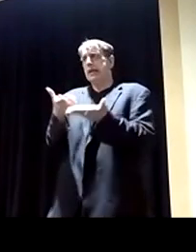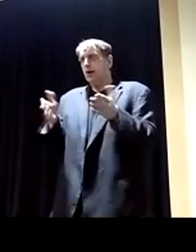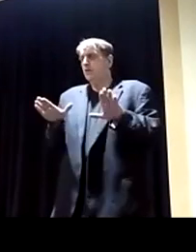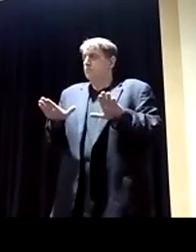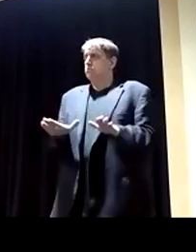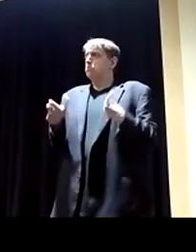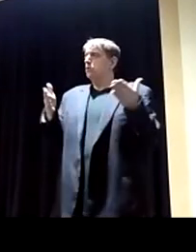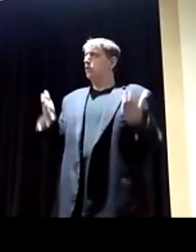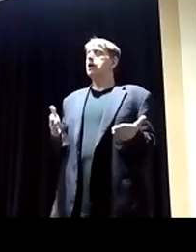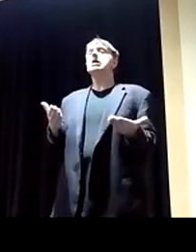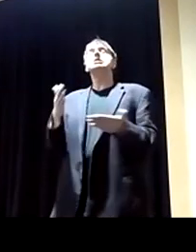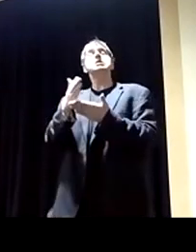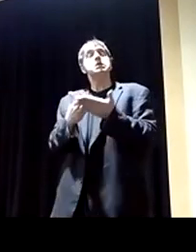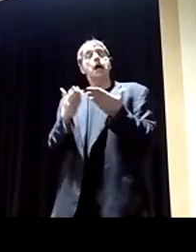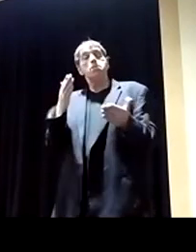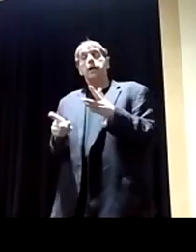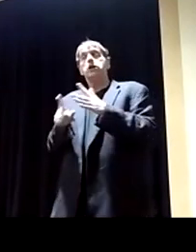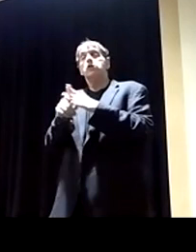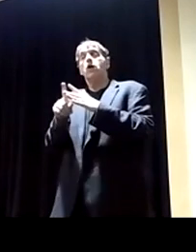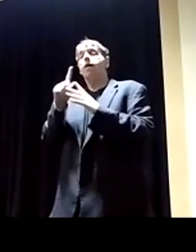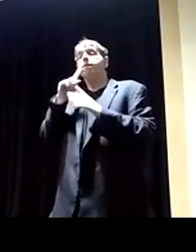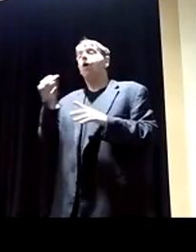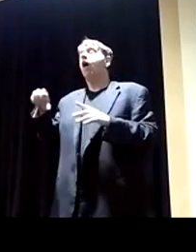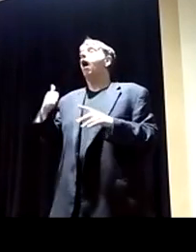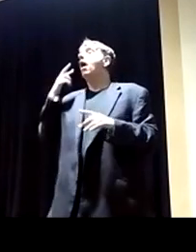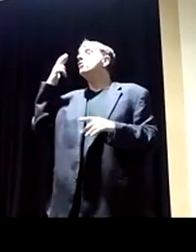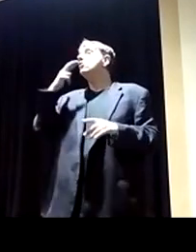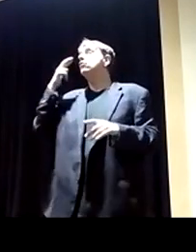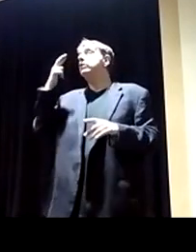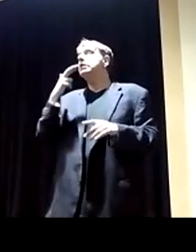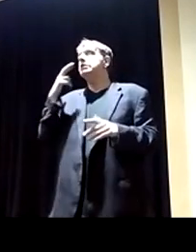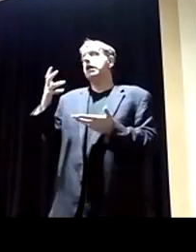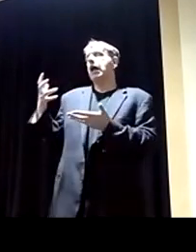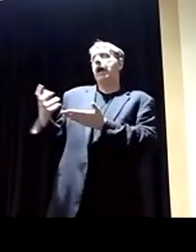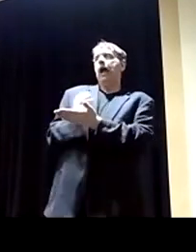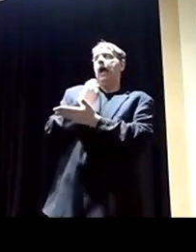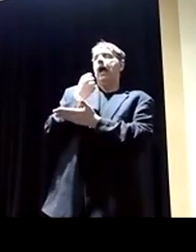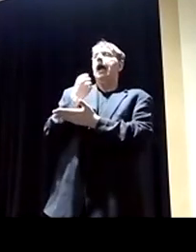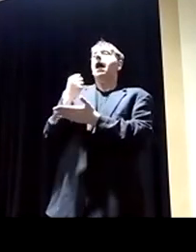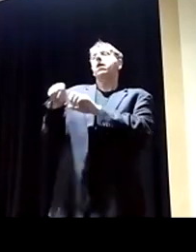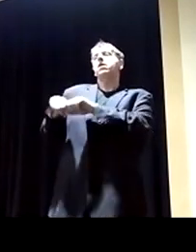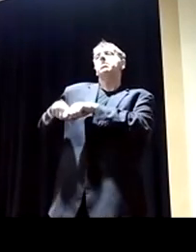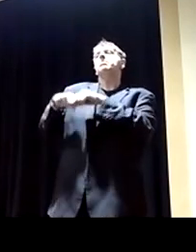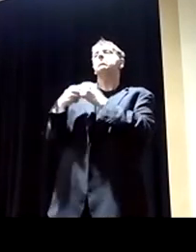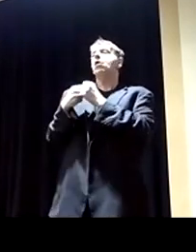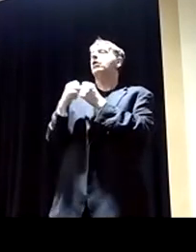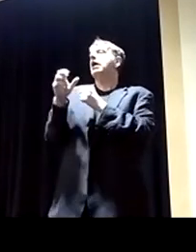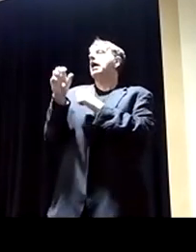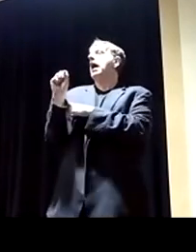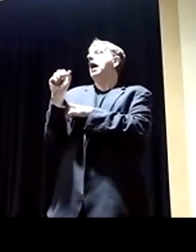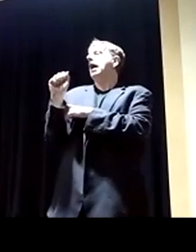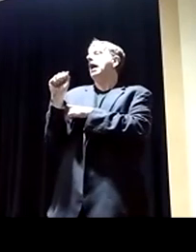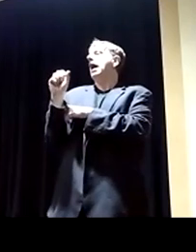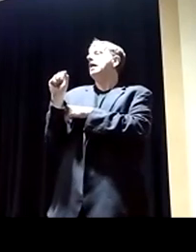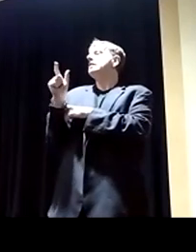that are showing up at our borders for a number of reasons and currently trying to take advantage of the broken asylum system to stay here for a couple of years and never